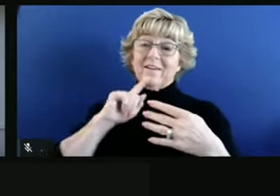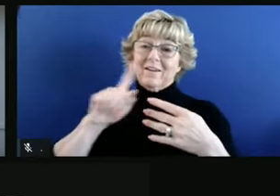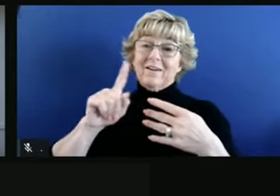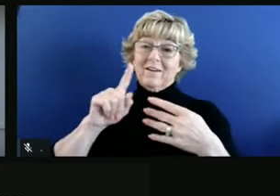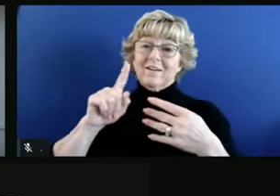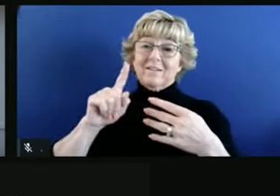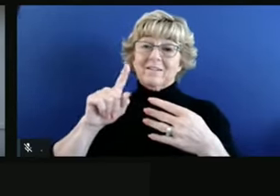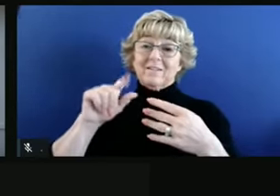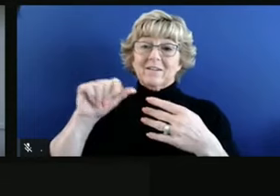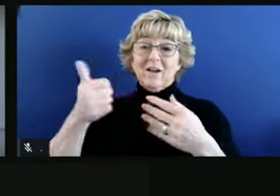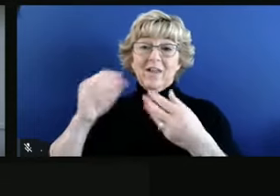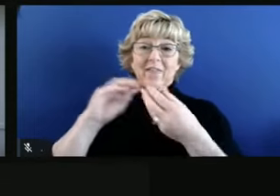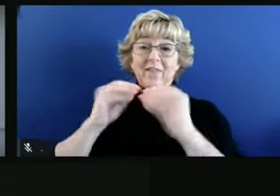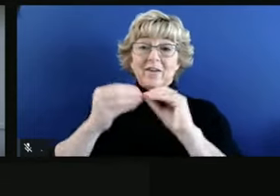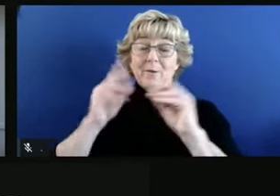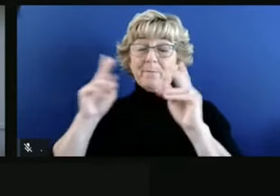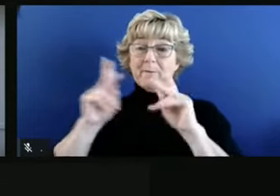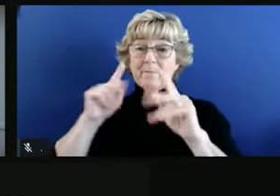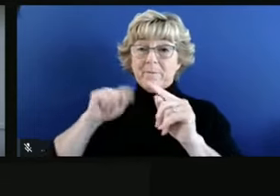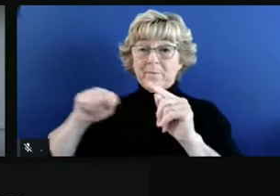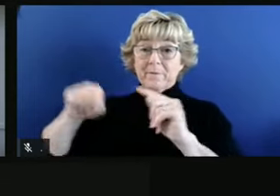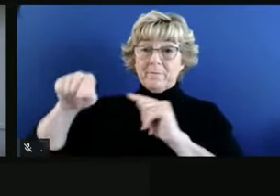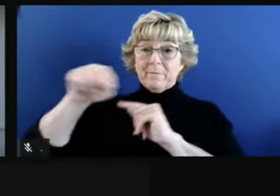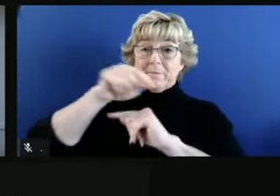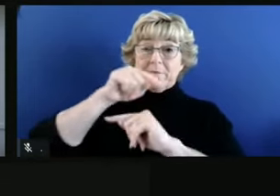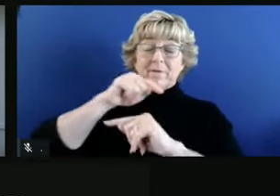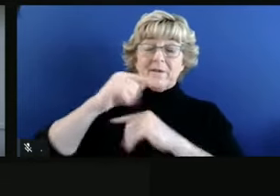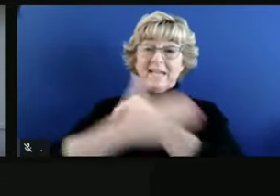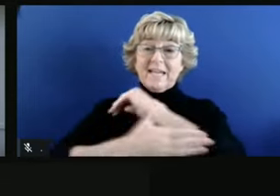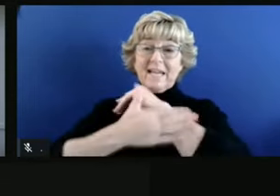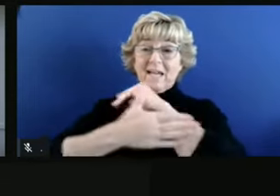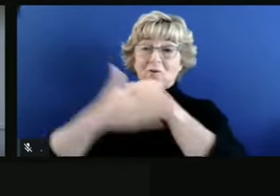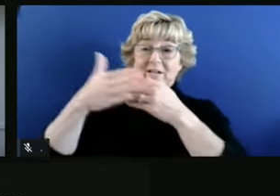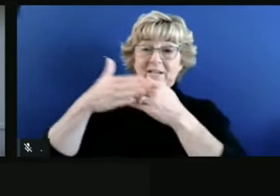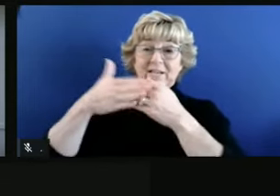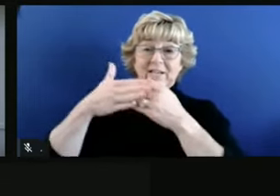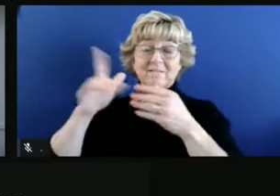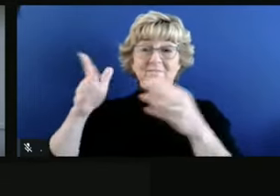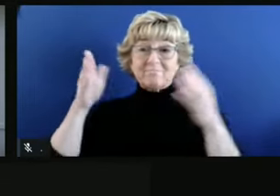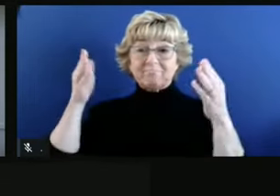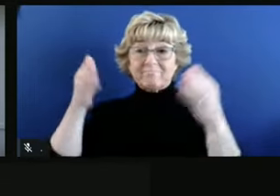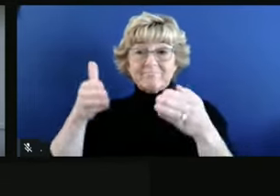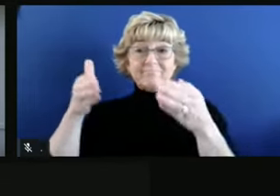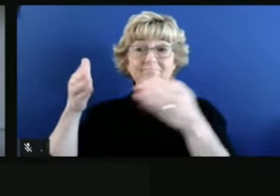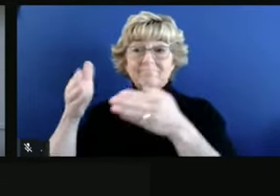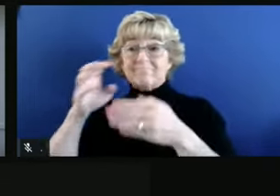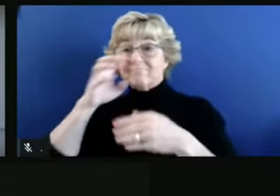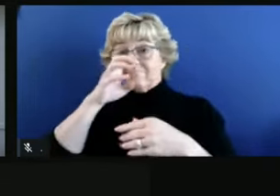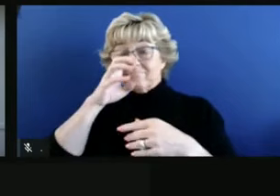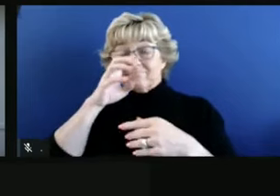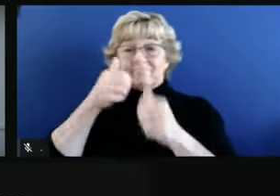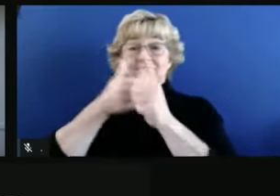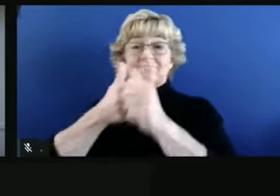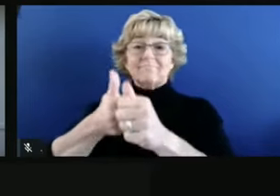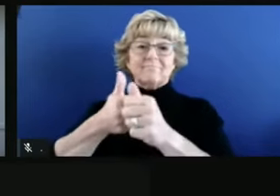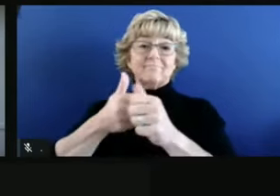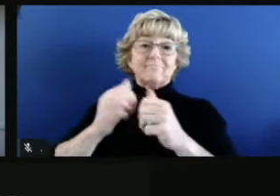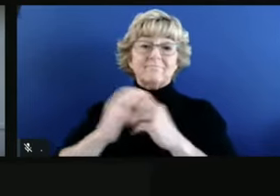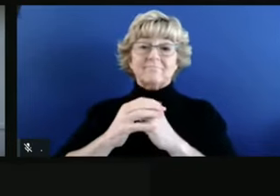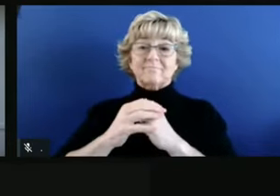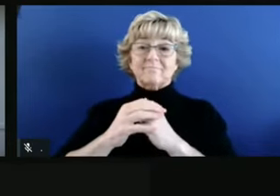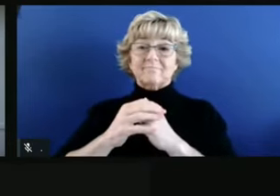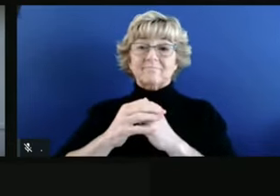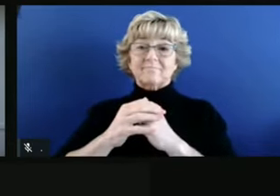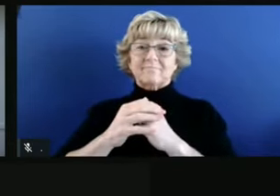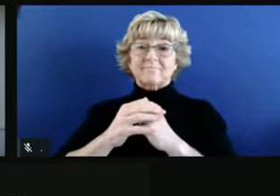with similar attention to detail on these COVID precautions that are